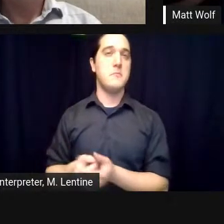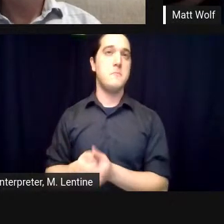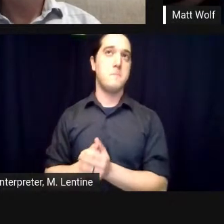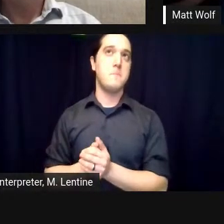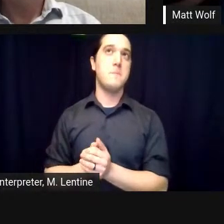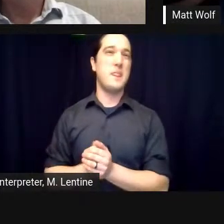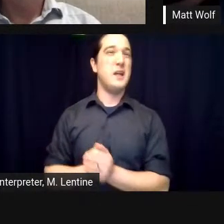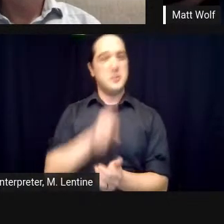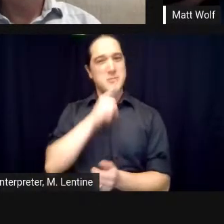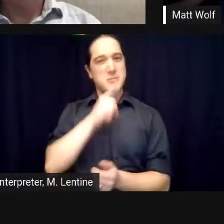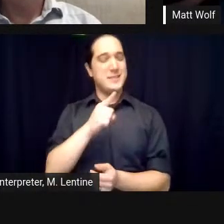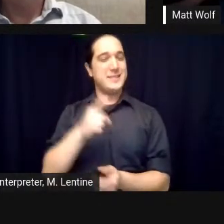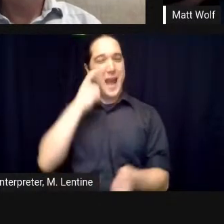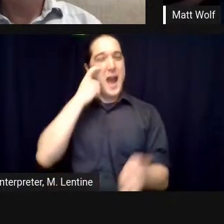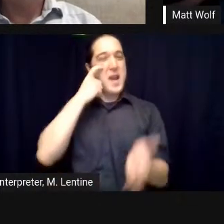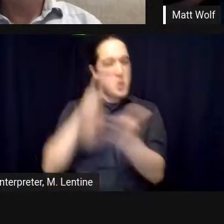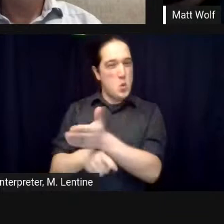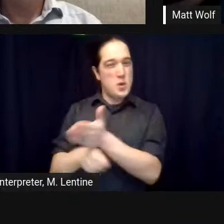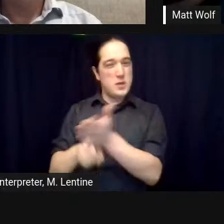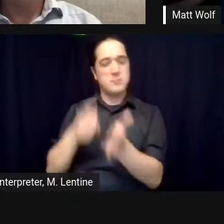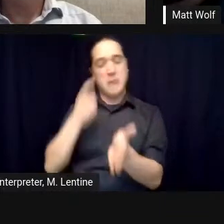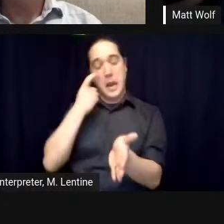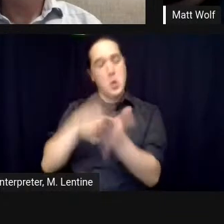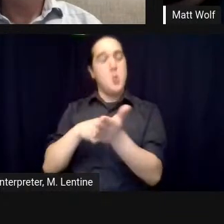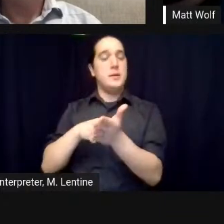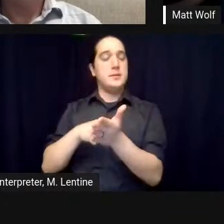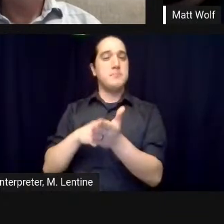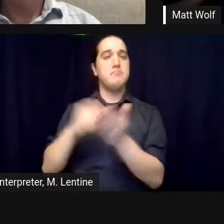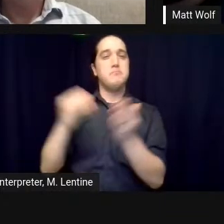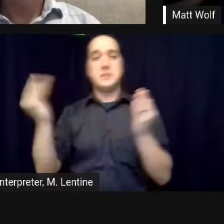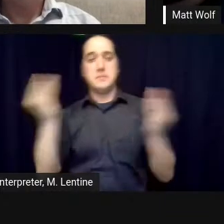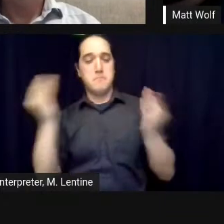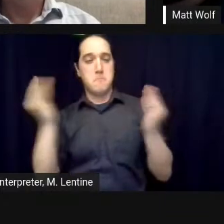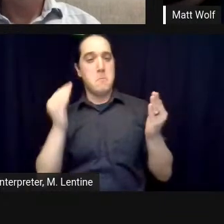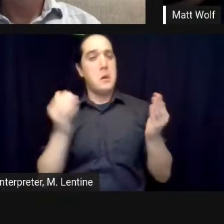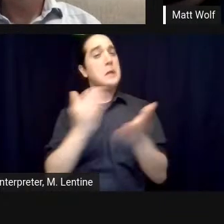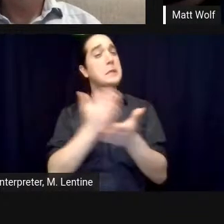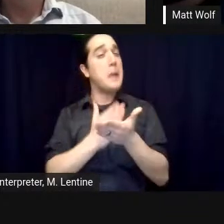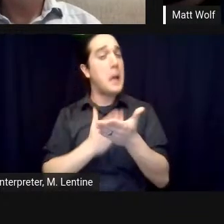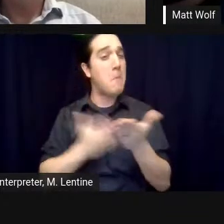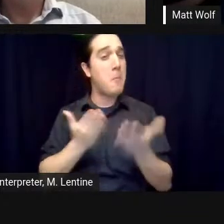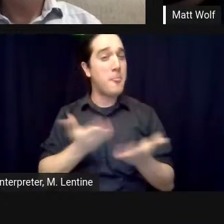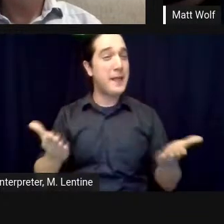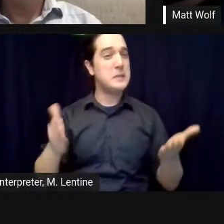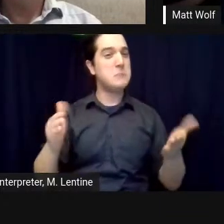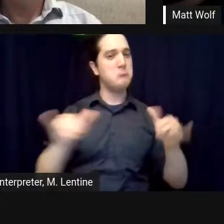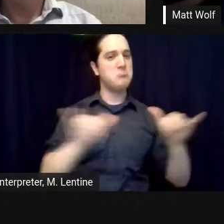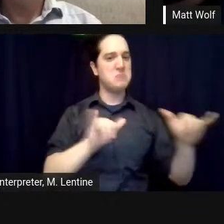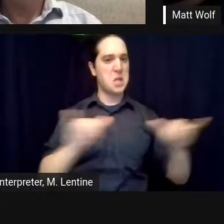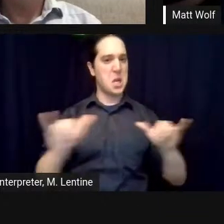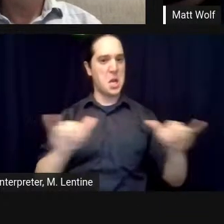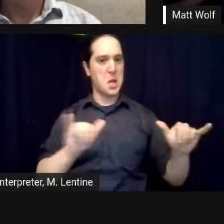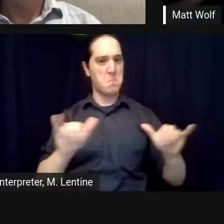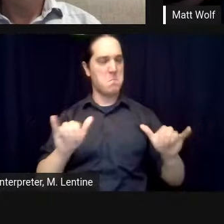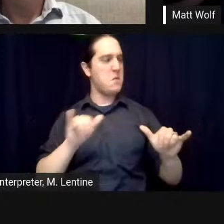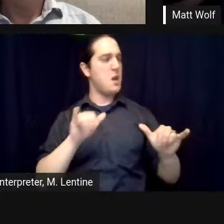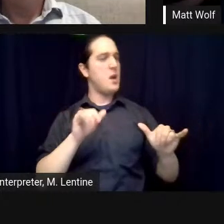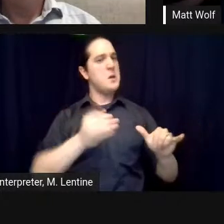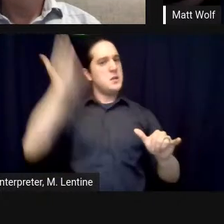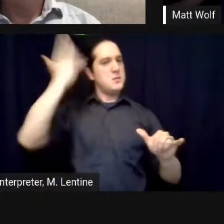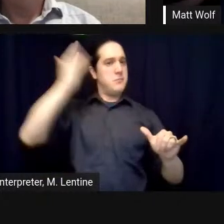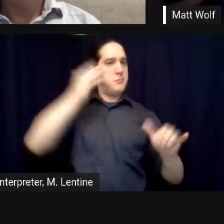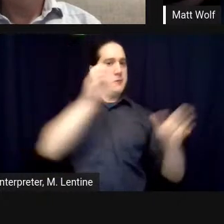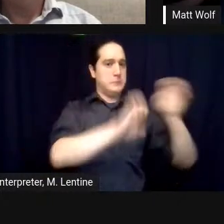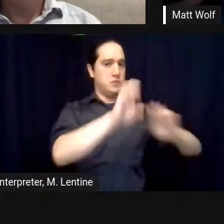uncanny and in so many senses a lot of us are living like the biospherians you could say and i think